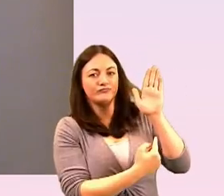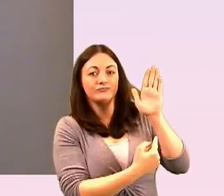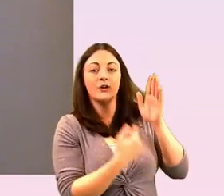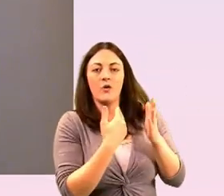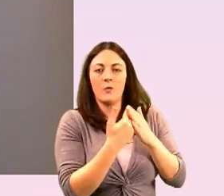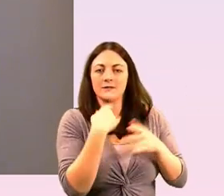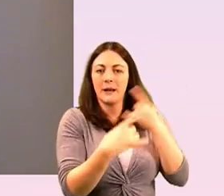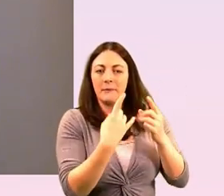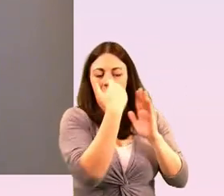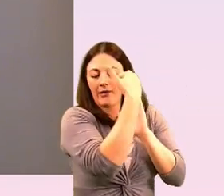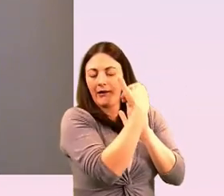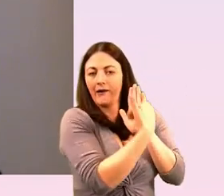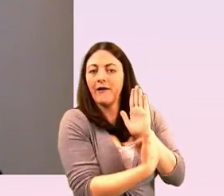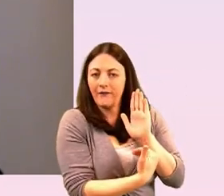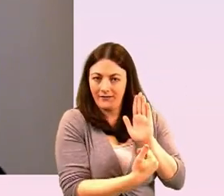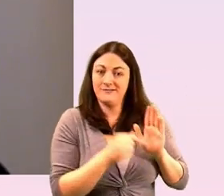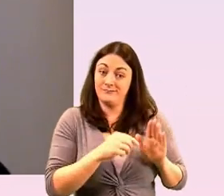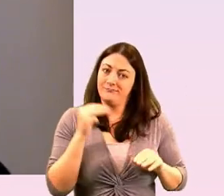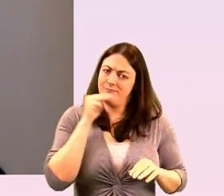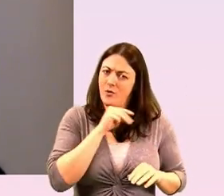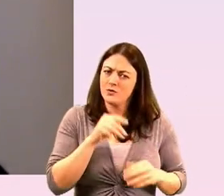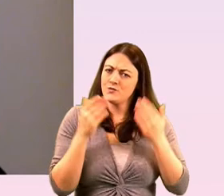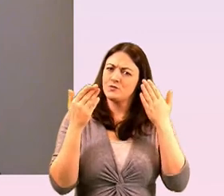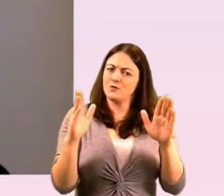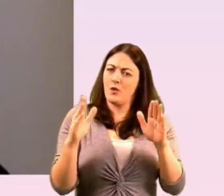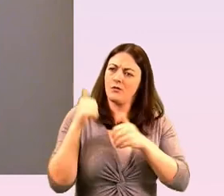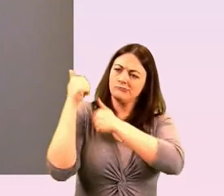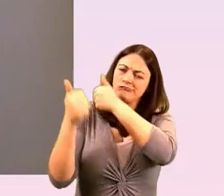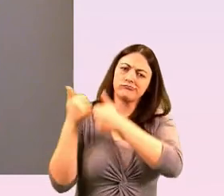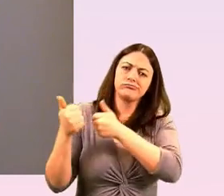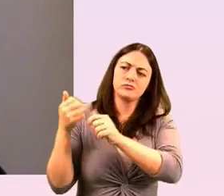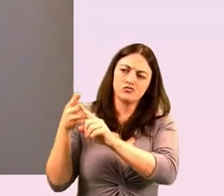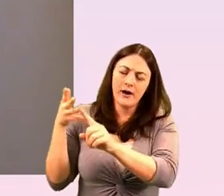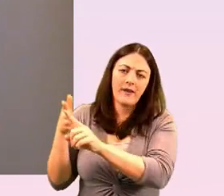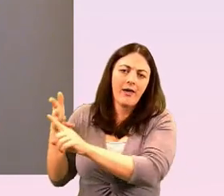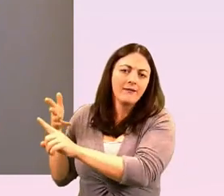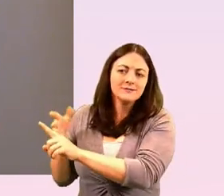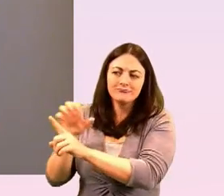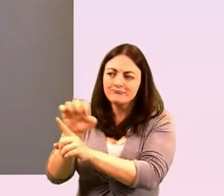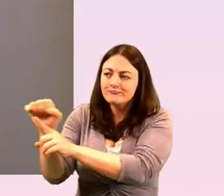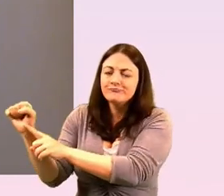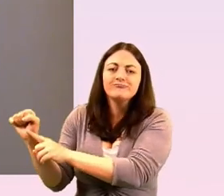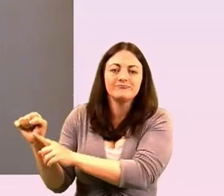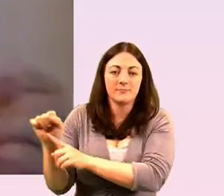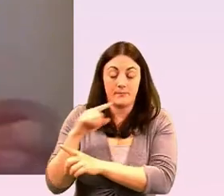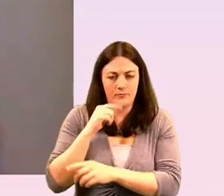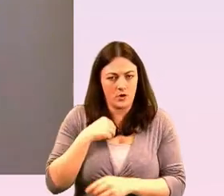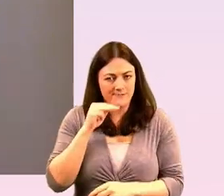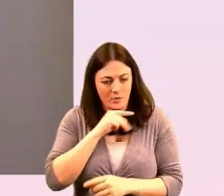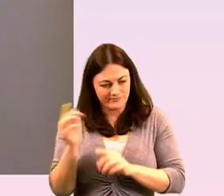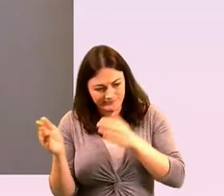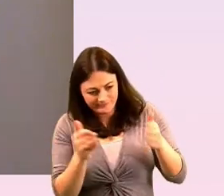other parts of our community and that's so important but obviously to to bring it back to the organization